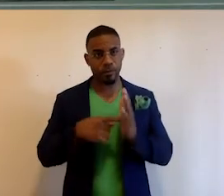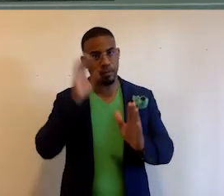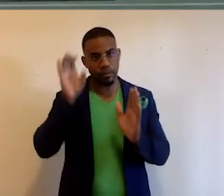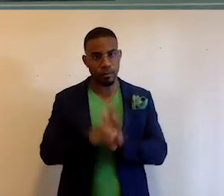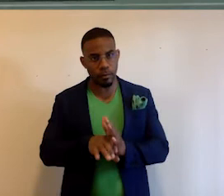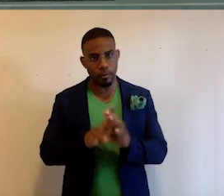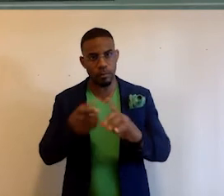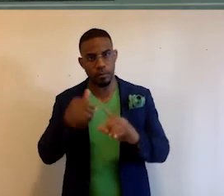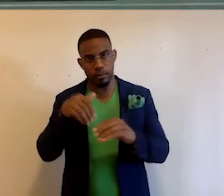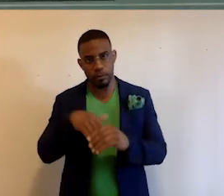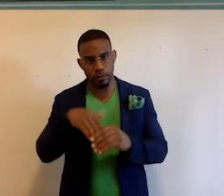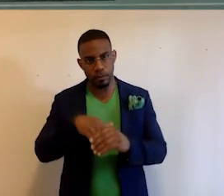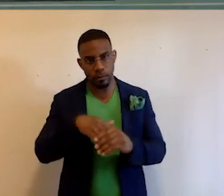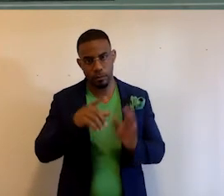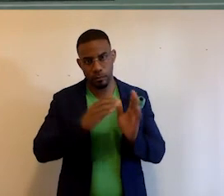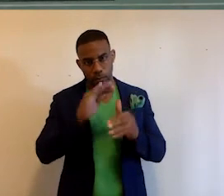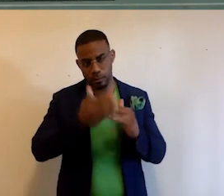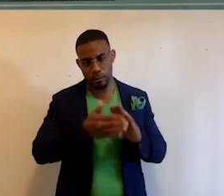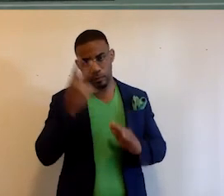picture that's from the inside cover.